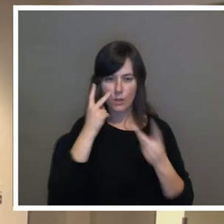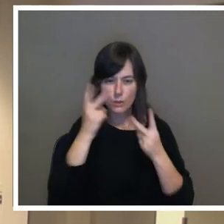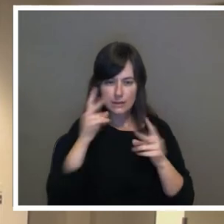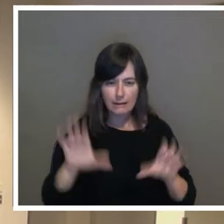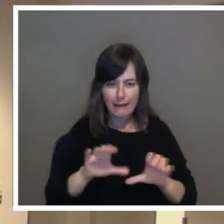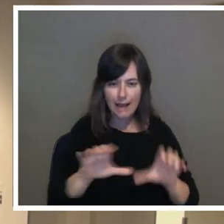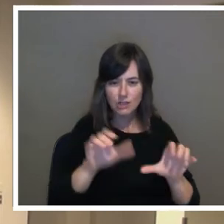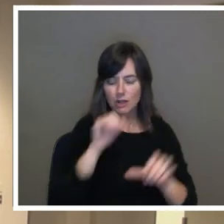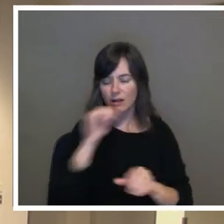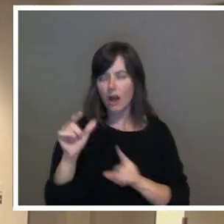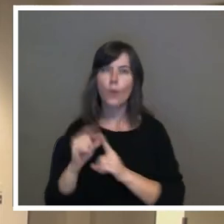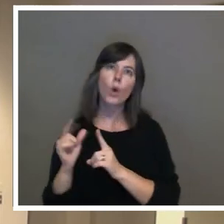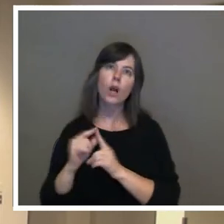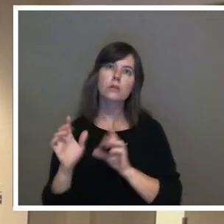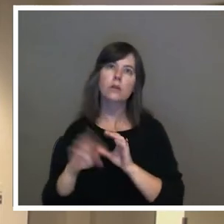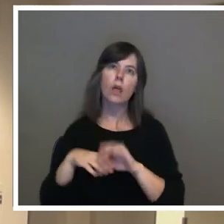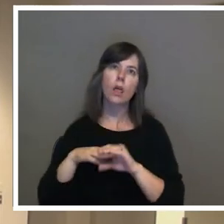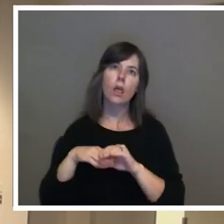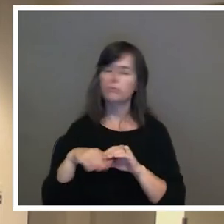words.